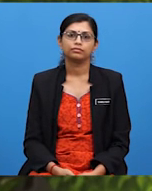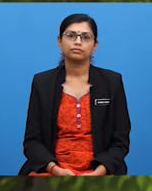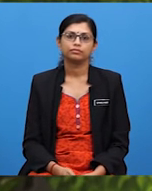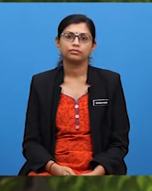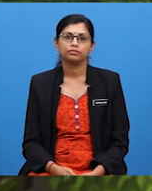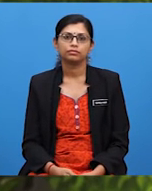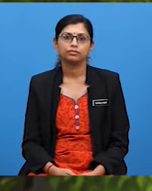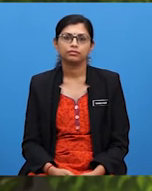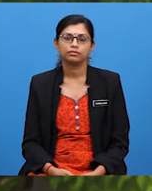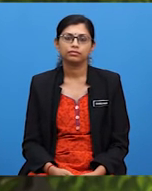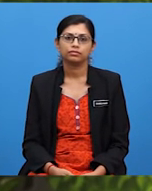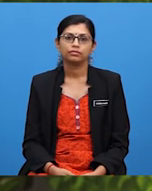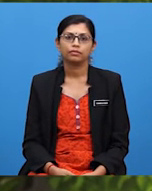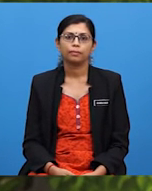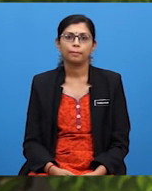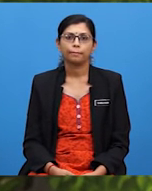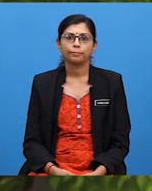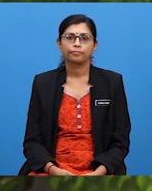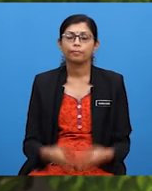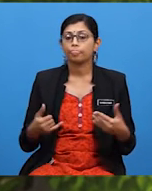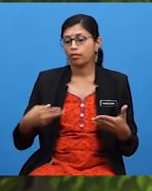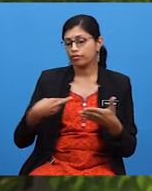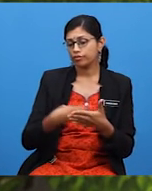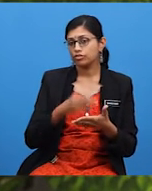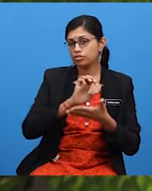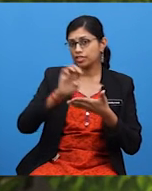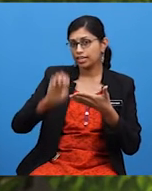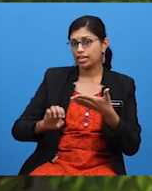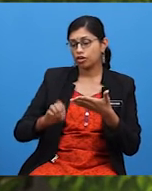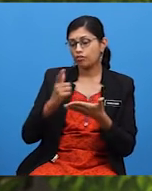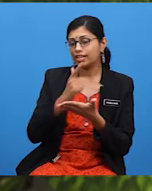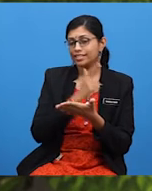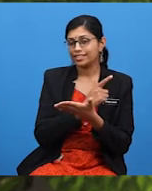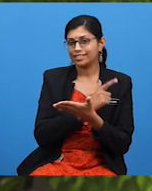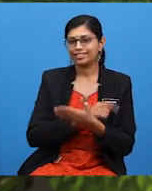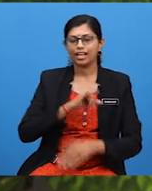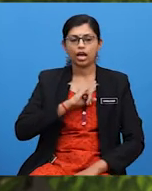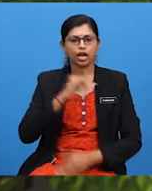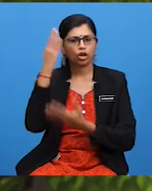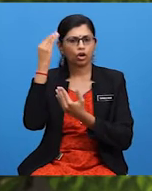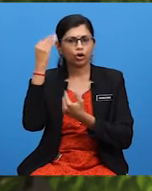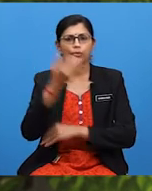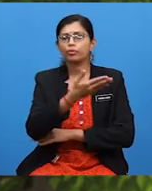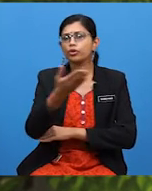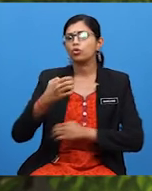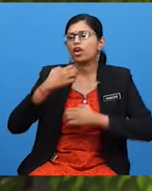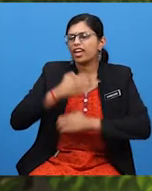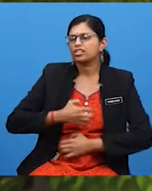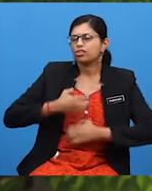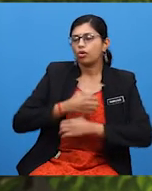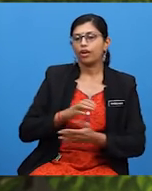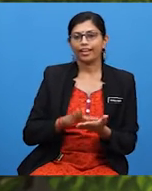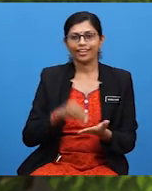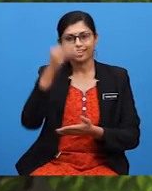Now, we have reached the end of our lesson. I hope you enjoy learning about